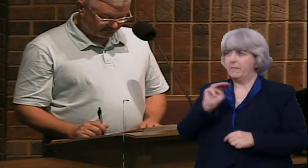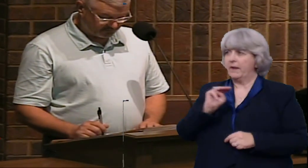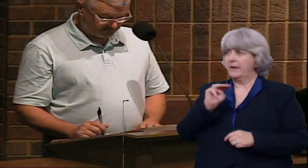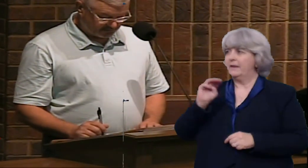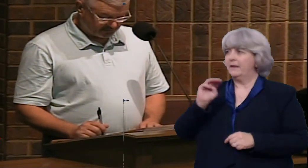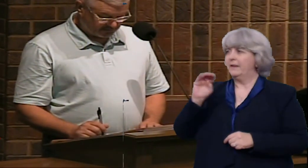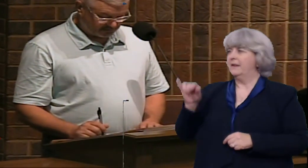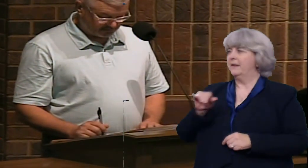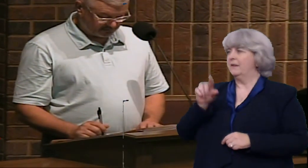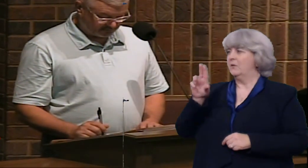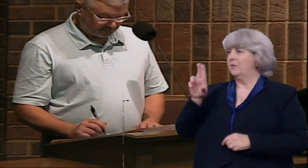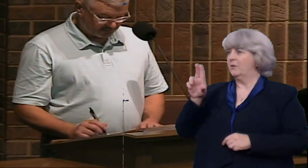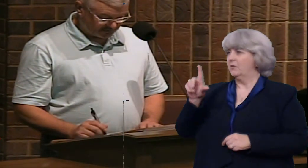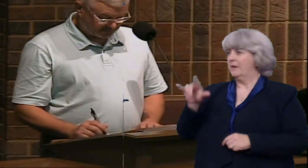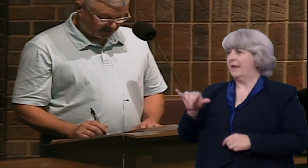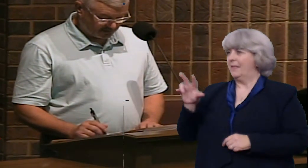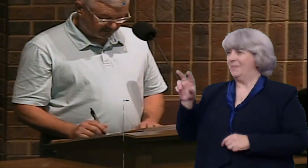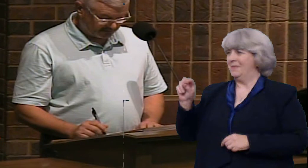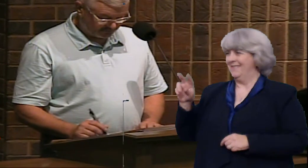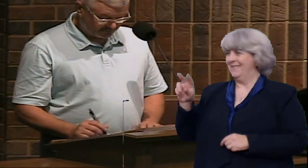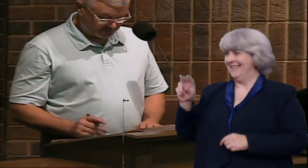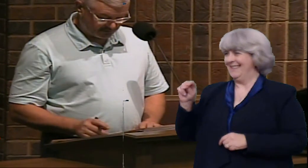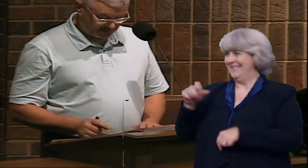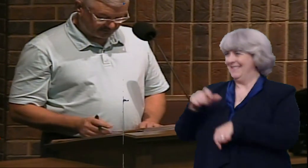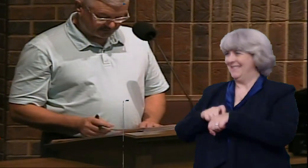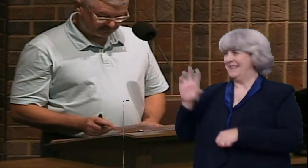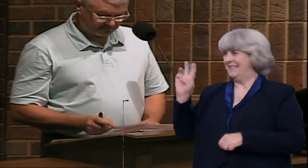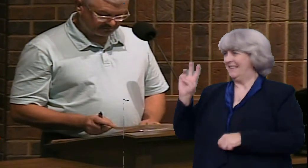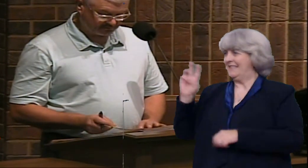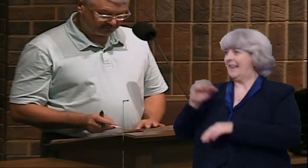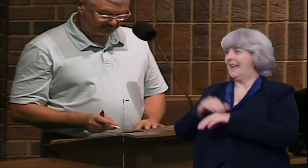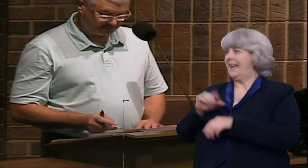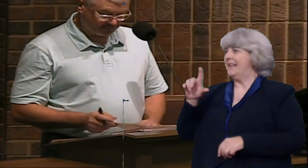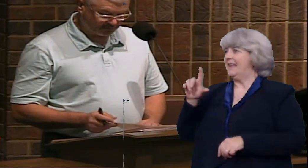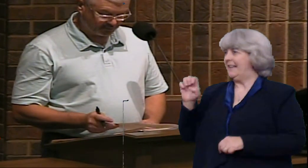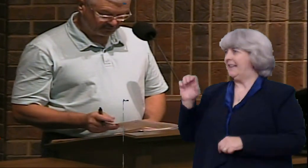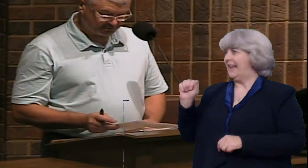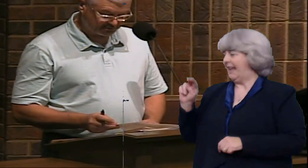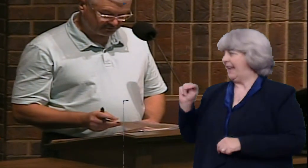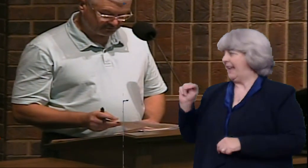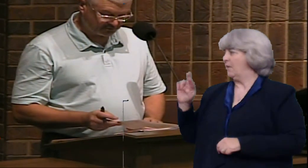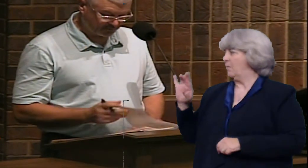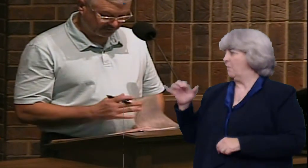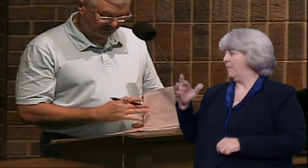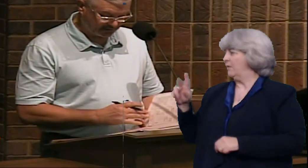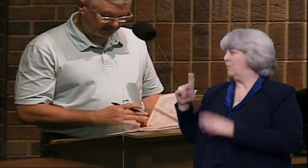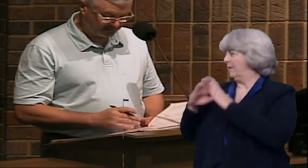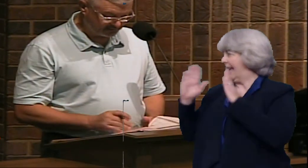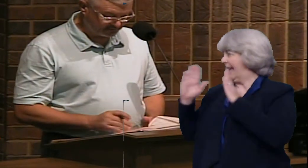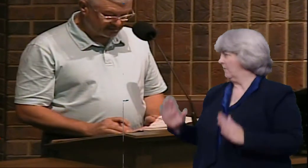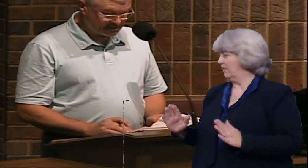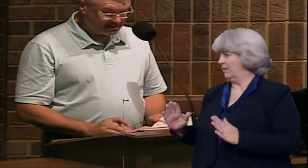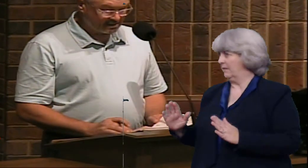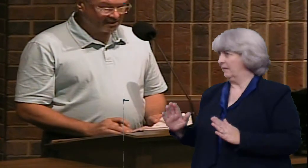30th at 6 o'clock at Leanne Richards' house. So that will be approaching soon. Start planting now. Also